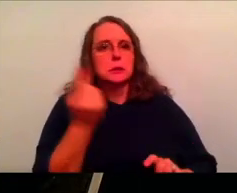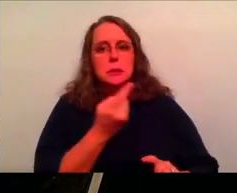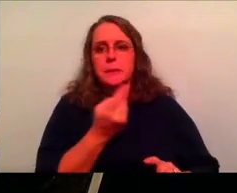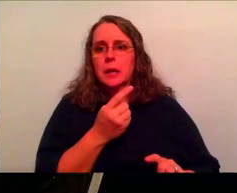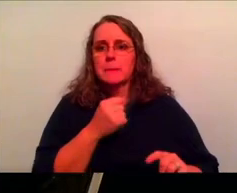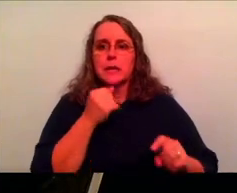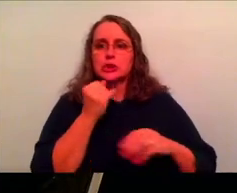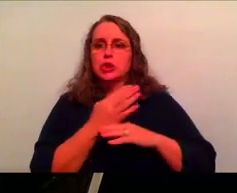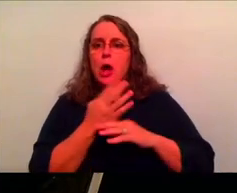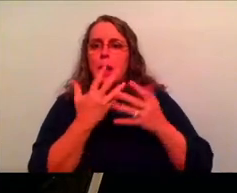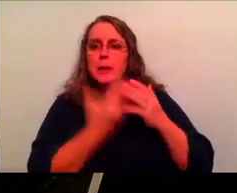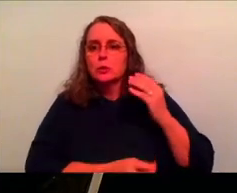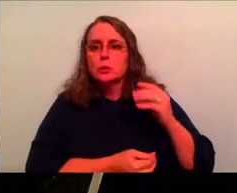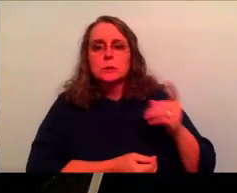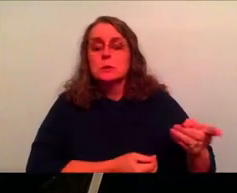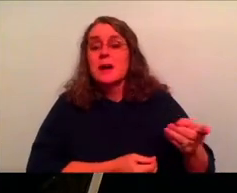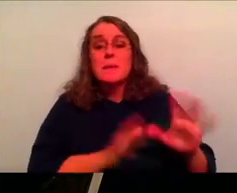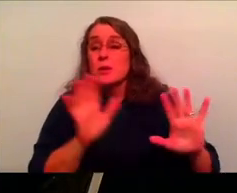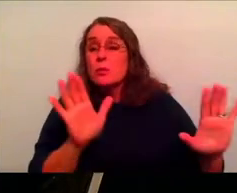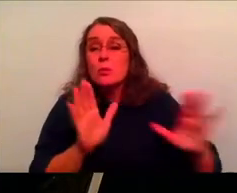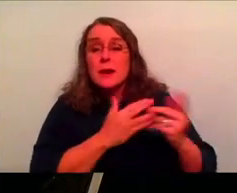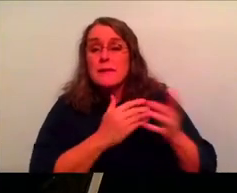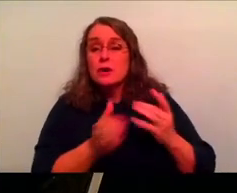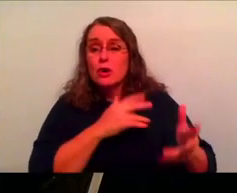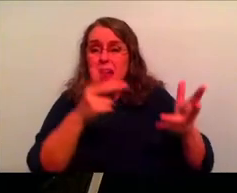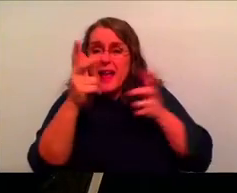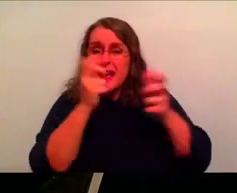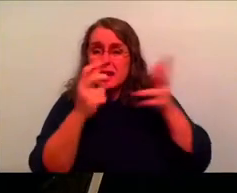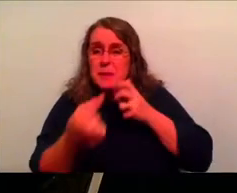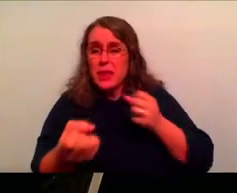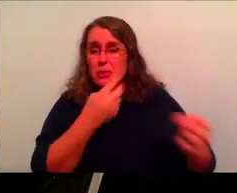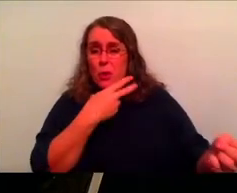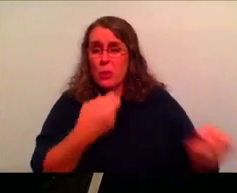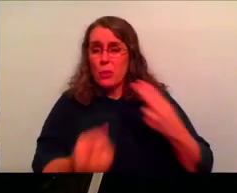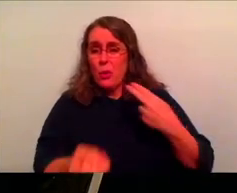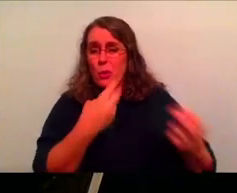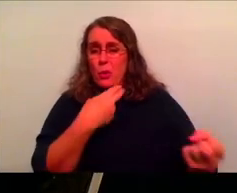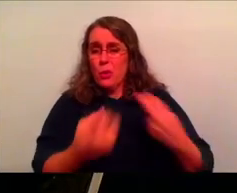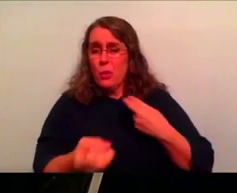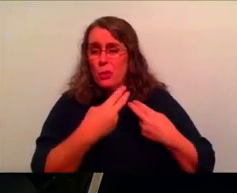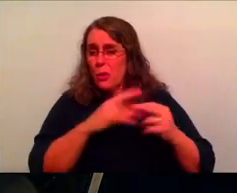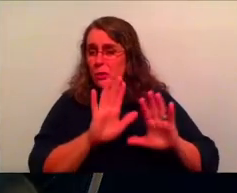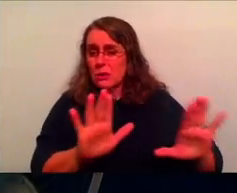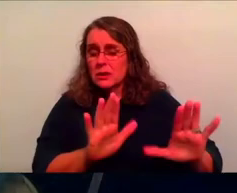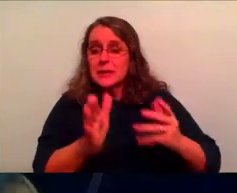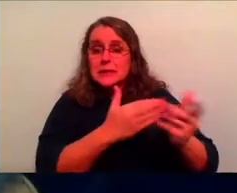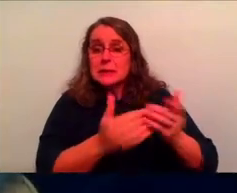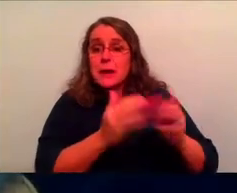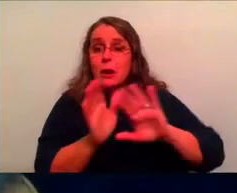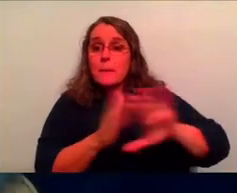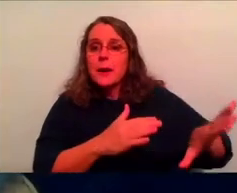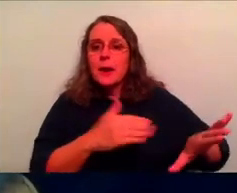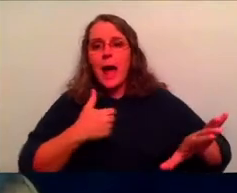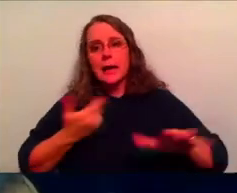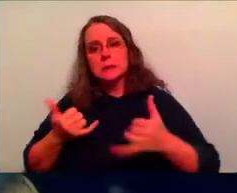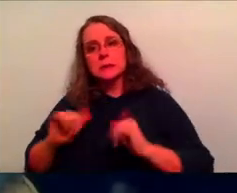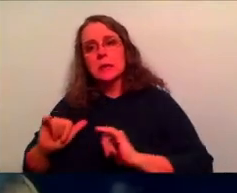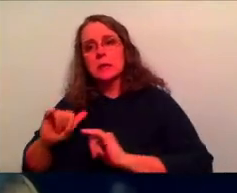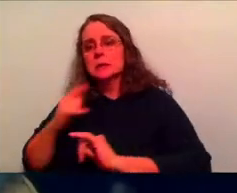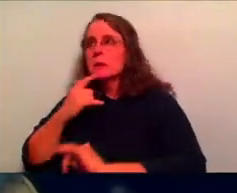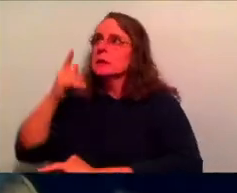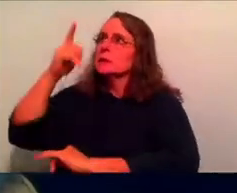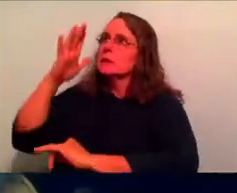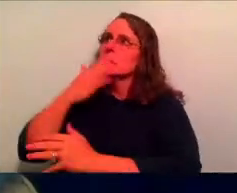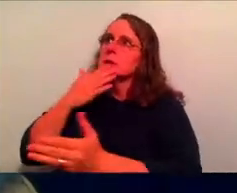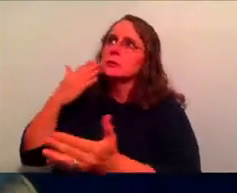the world, the enemy, whatever life just wants to throw my way. If I can sit and say, but God is so good. And I know that that is who